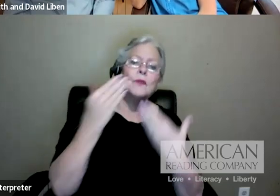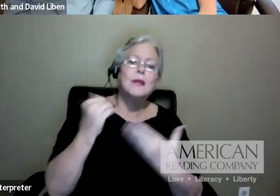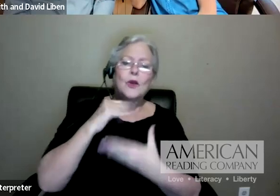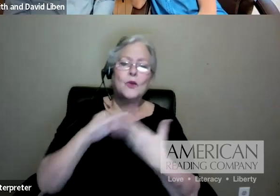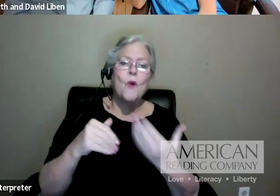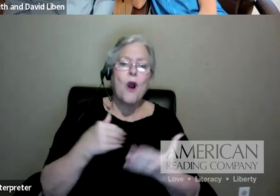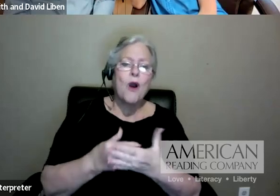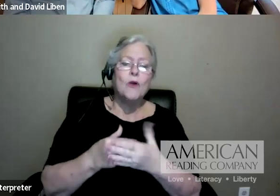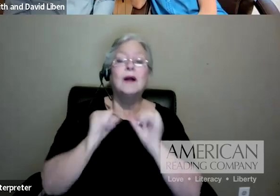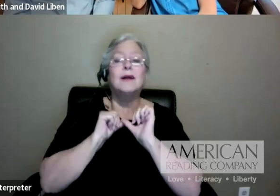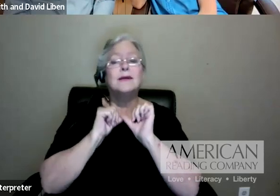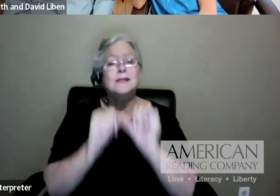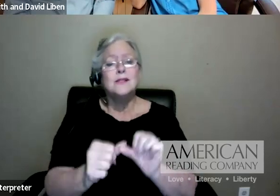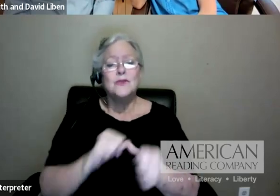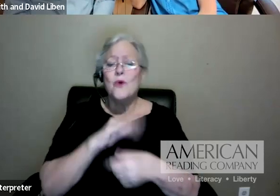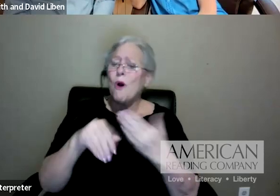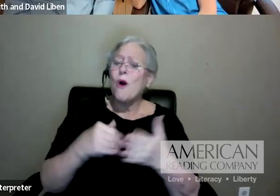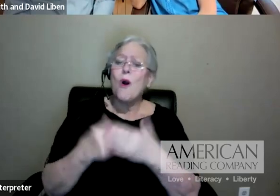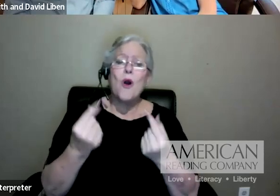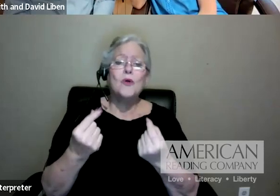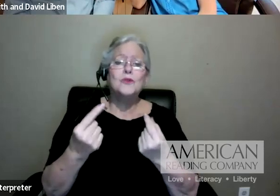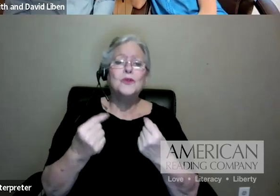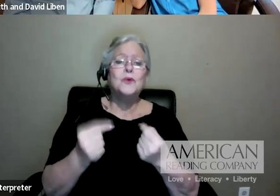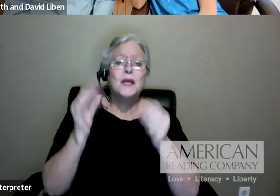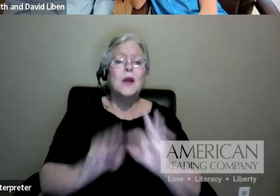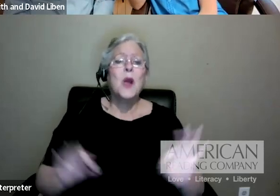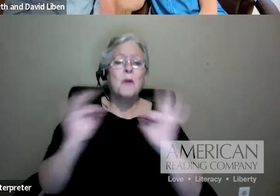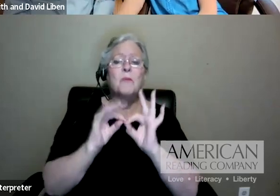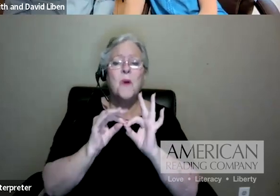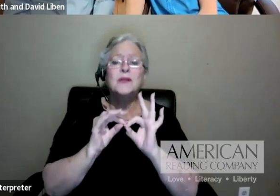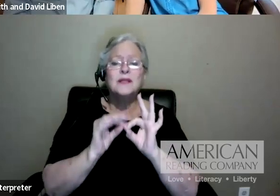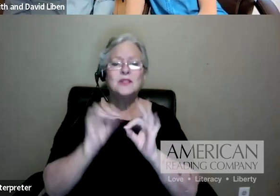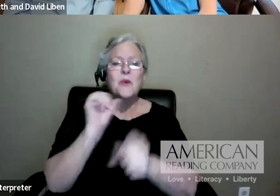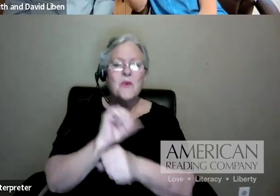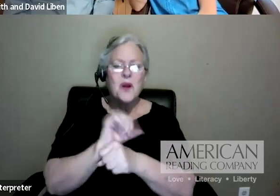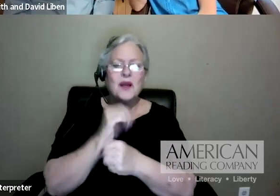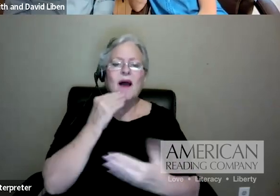Carry on. You're all doing important work out there. Thank you. Thank you, everyone.